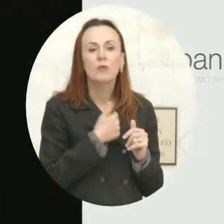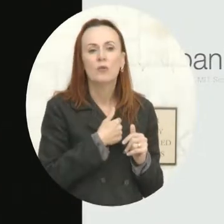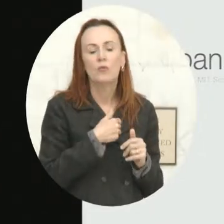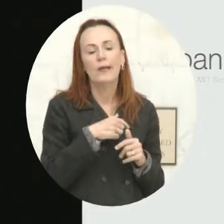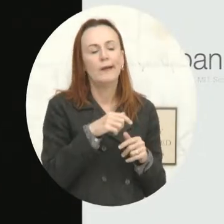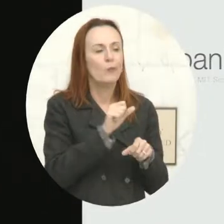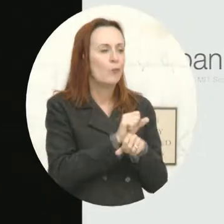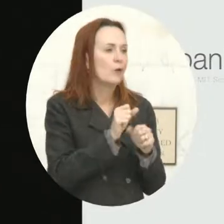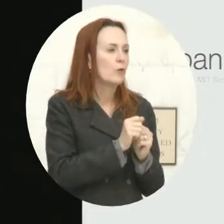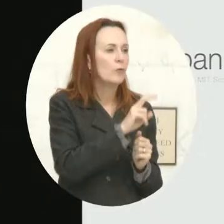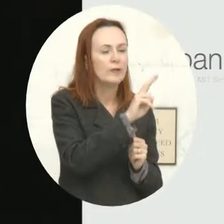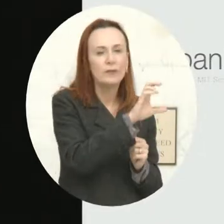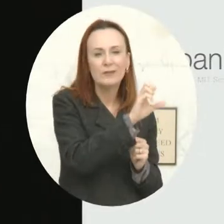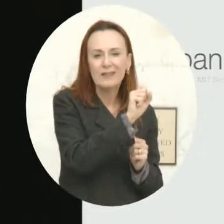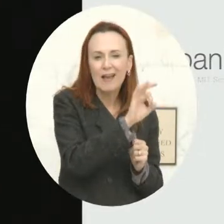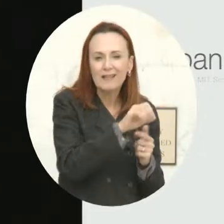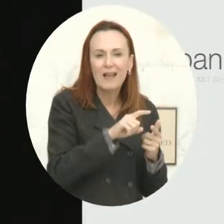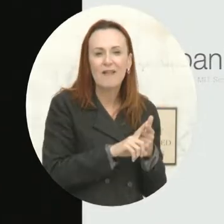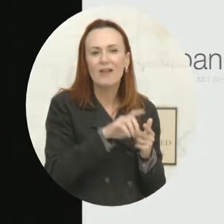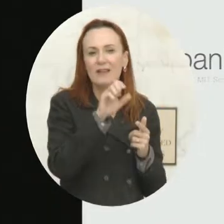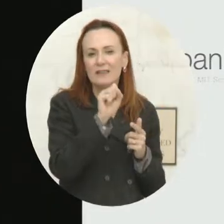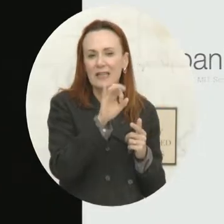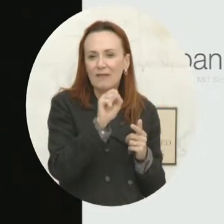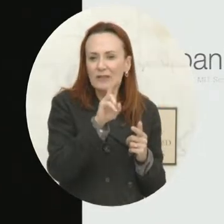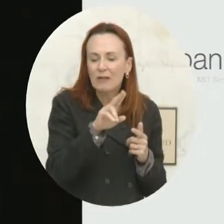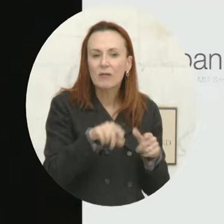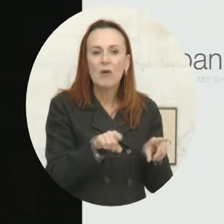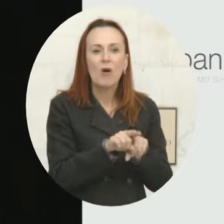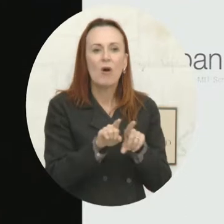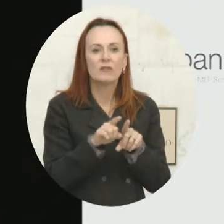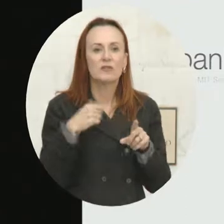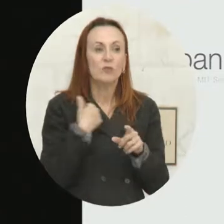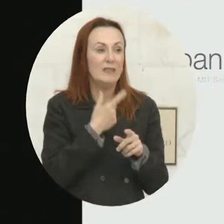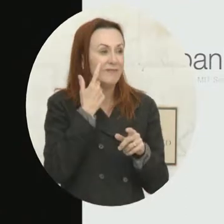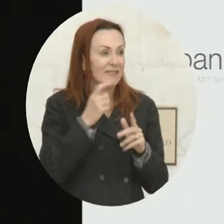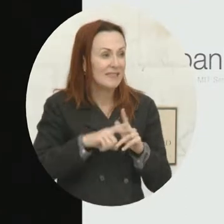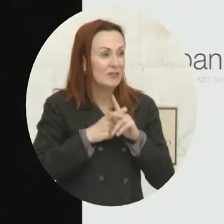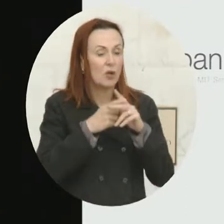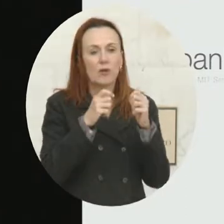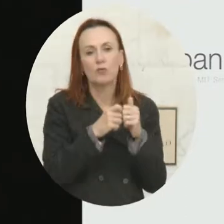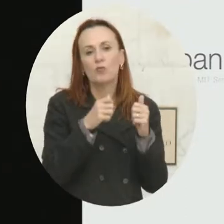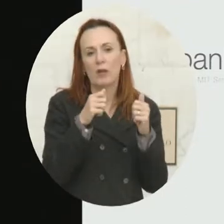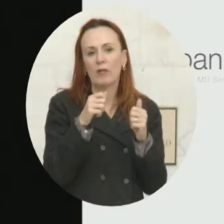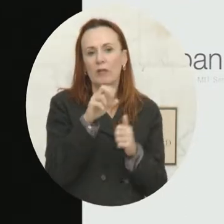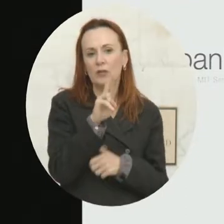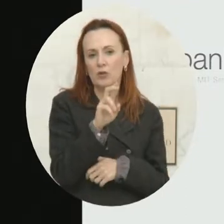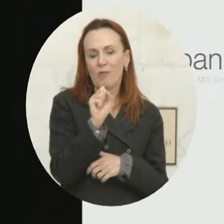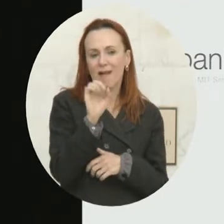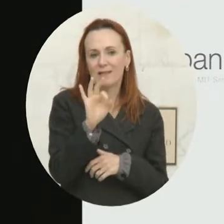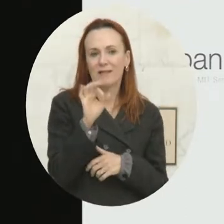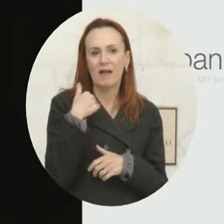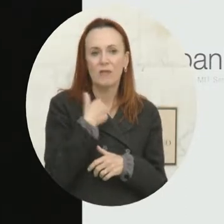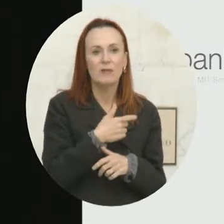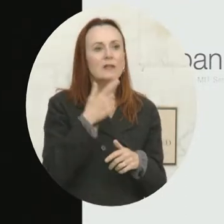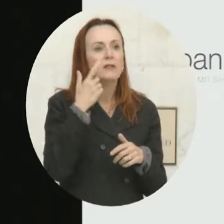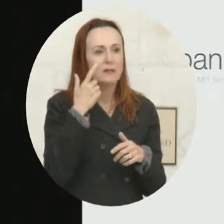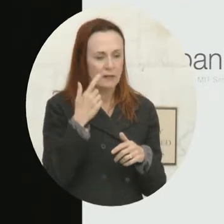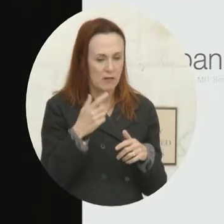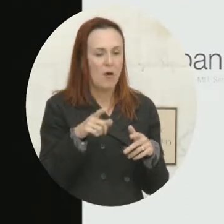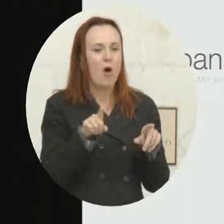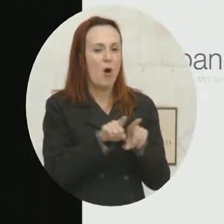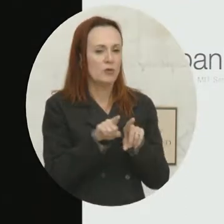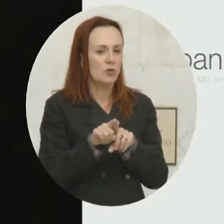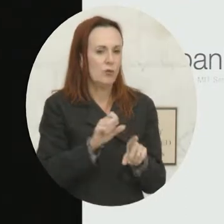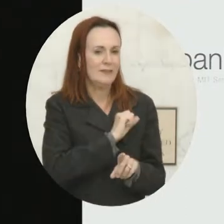UCSF, San Francisco State, and now we're launching a big partnership with USF. But we just wrapped up a huge partnership with Stanford's design